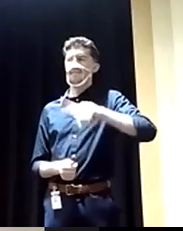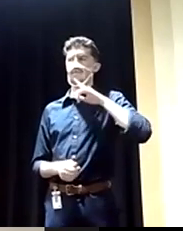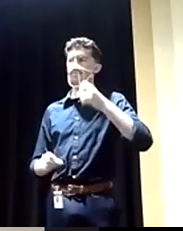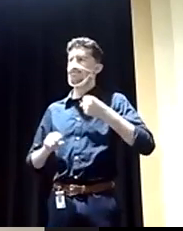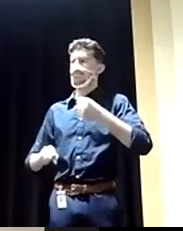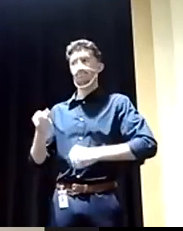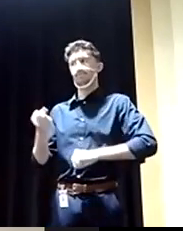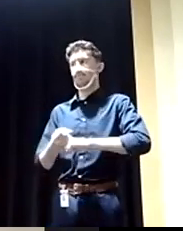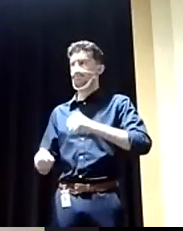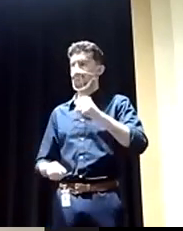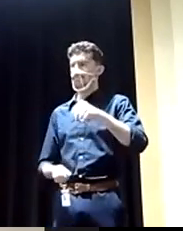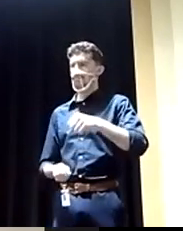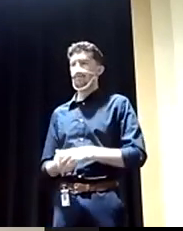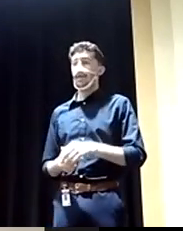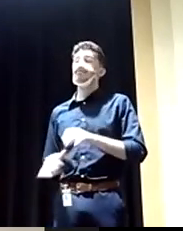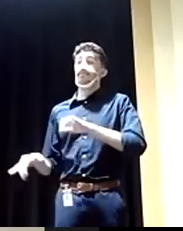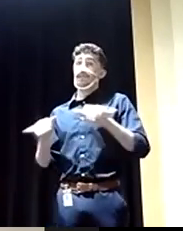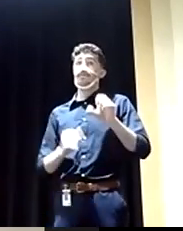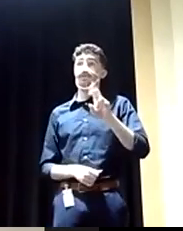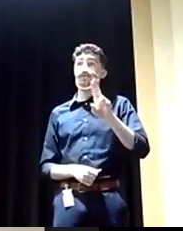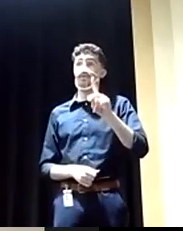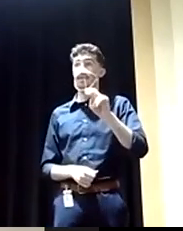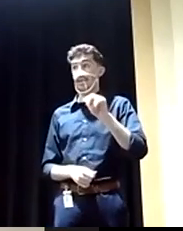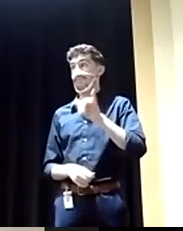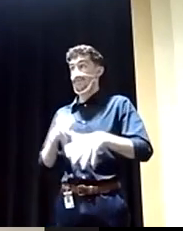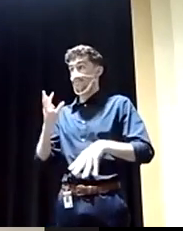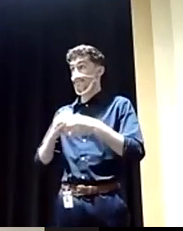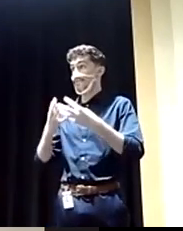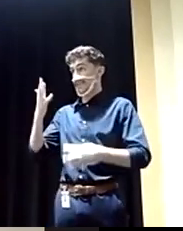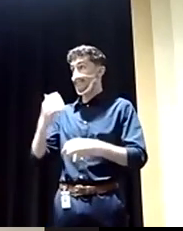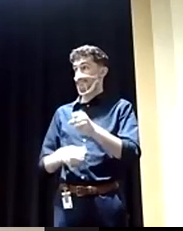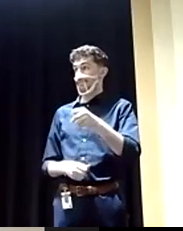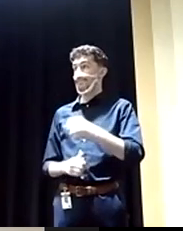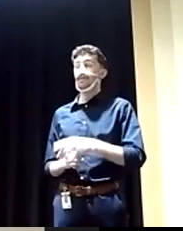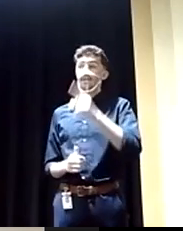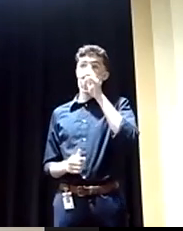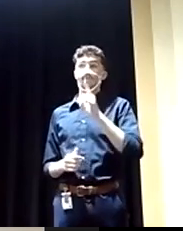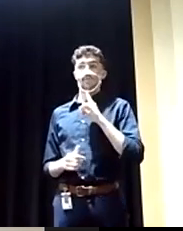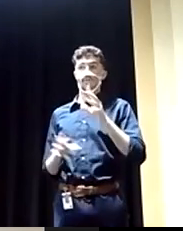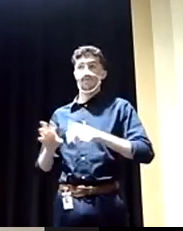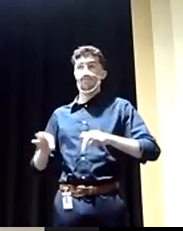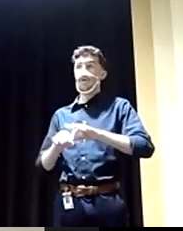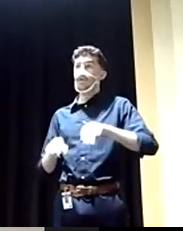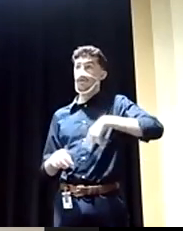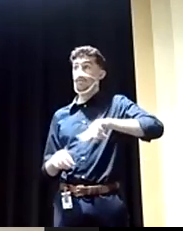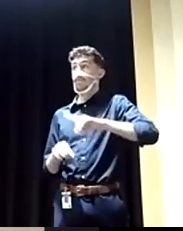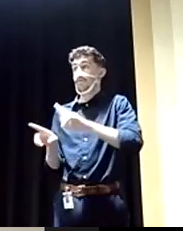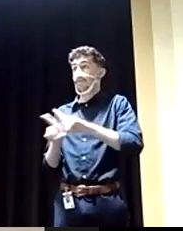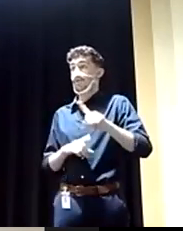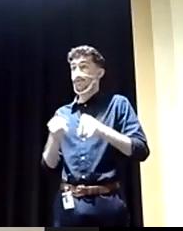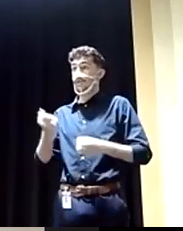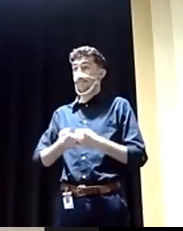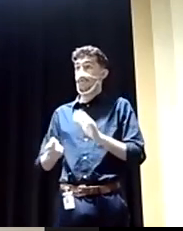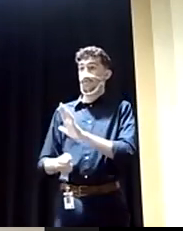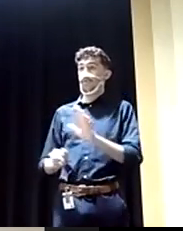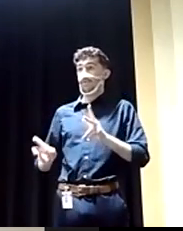Sudan as well, too, on the list. I think it's critical that we extend the level of protection for those